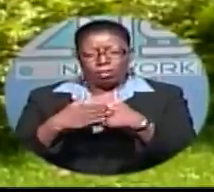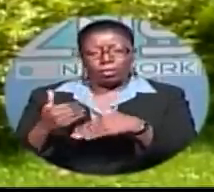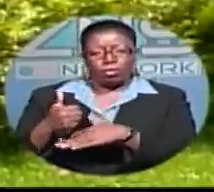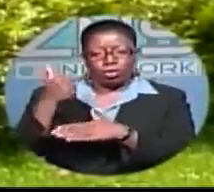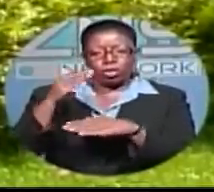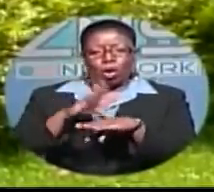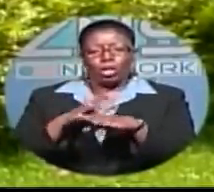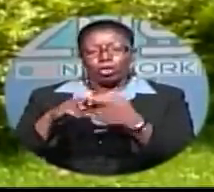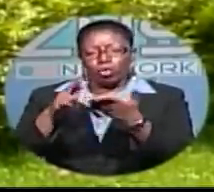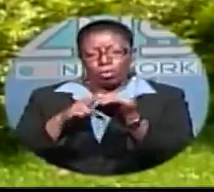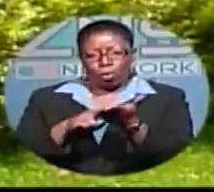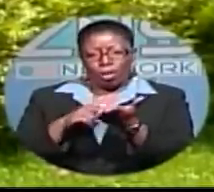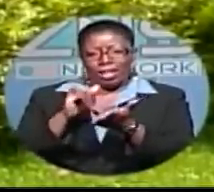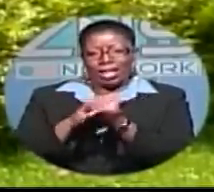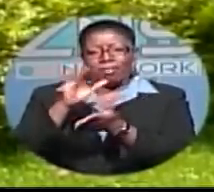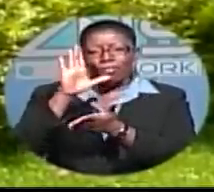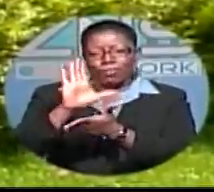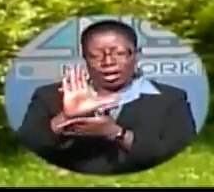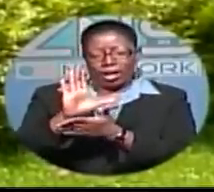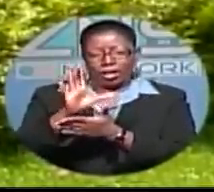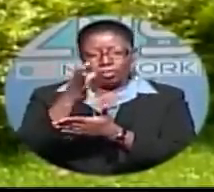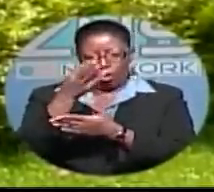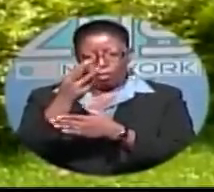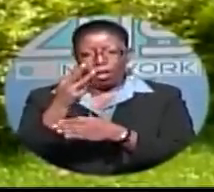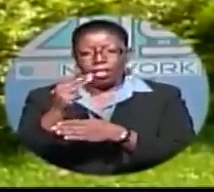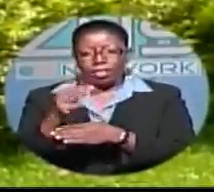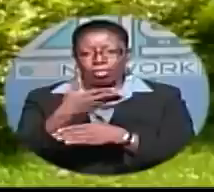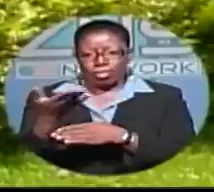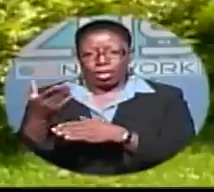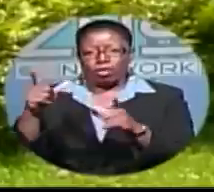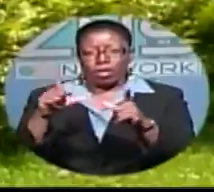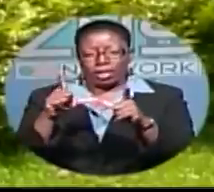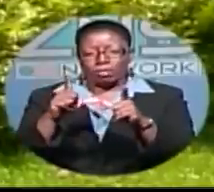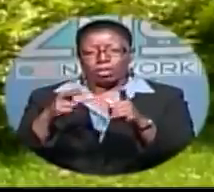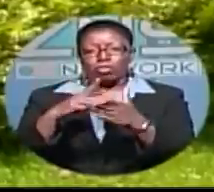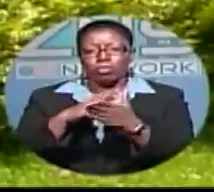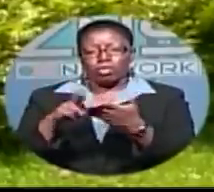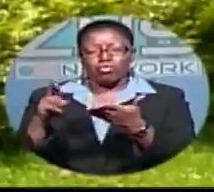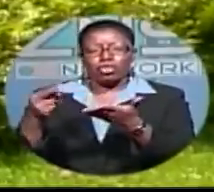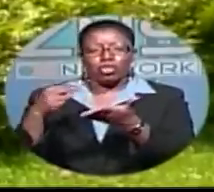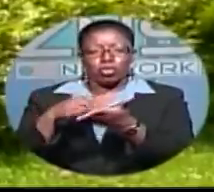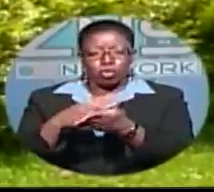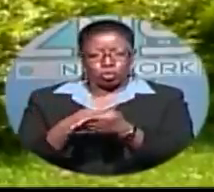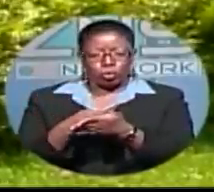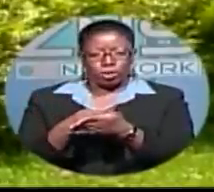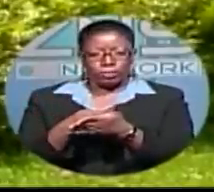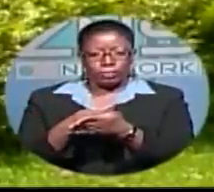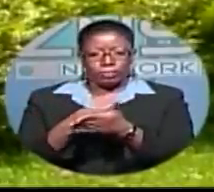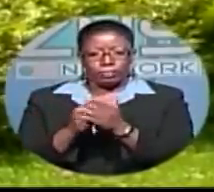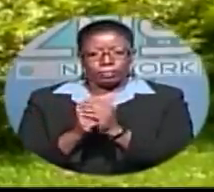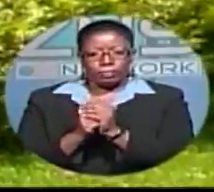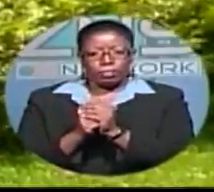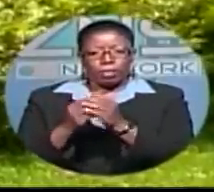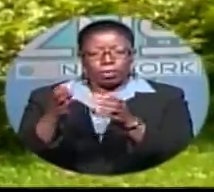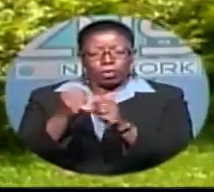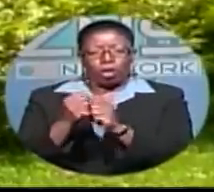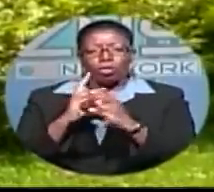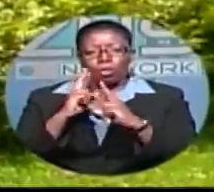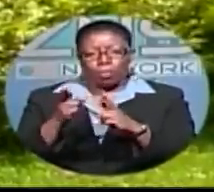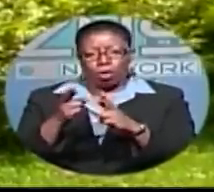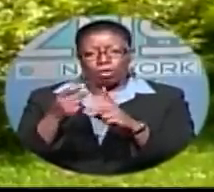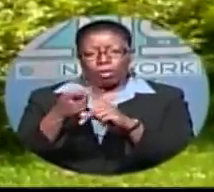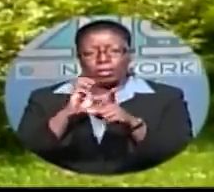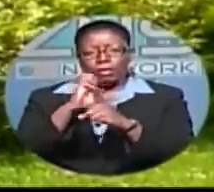on a report that five of their petroleum licenses have been renewed. But we did get a comment from the Minister of the Environment, Earl DeVoe,